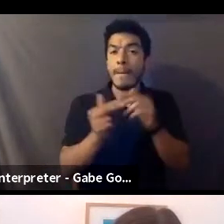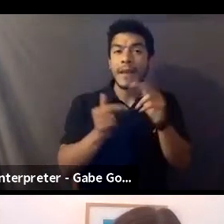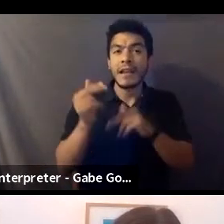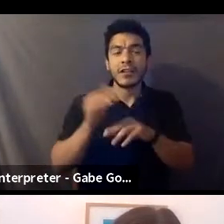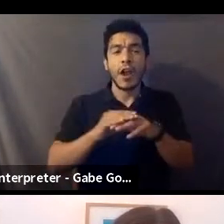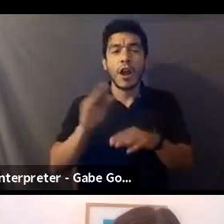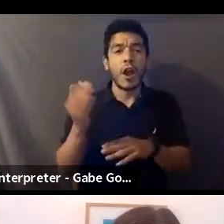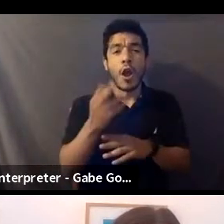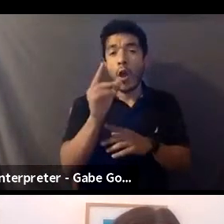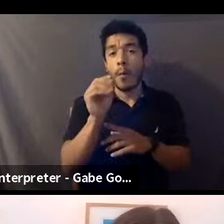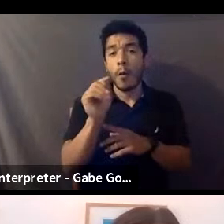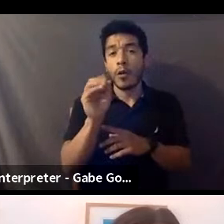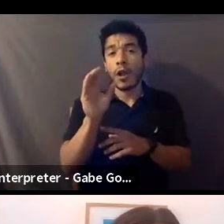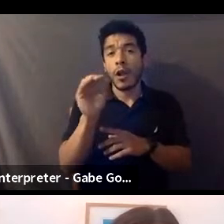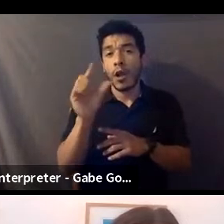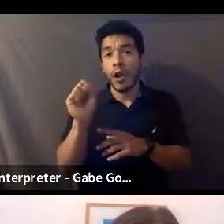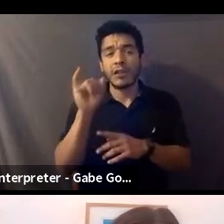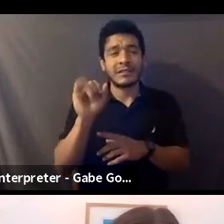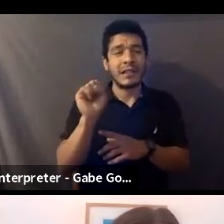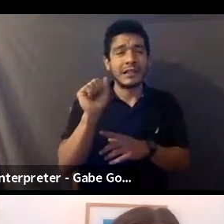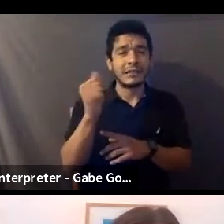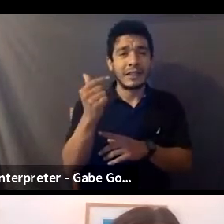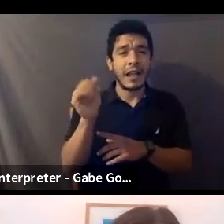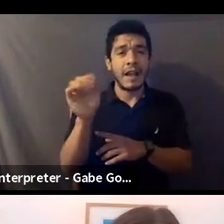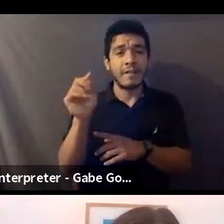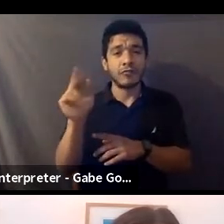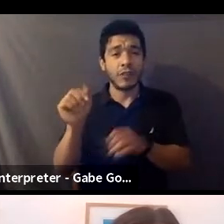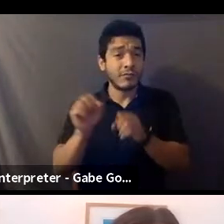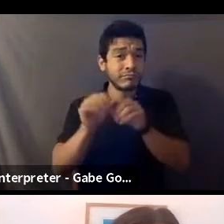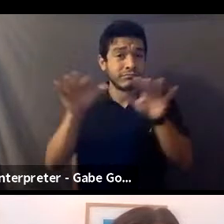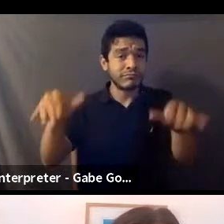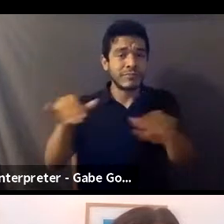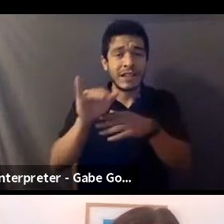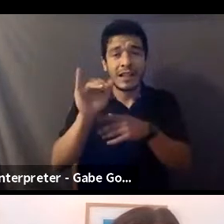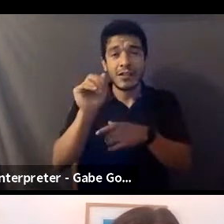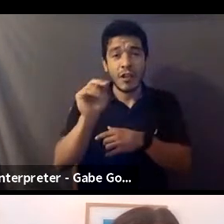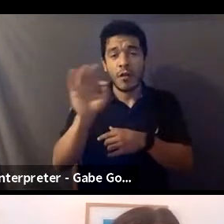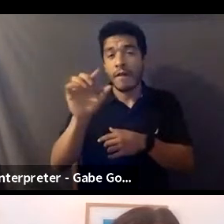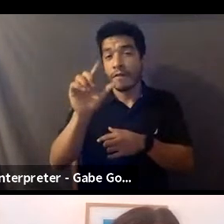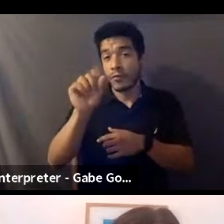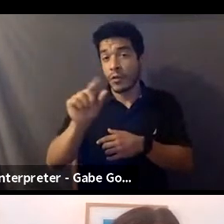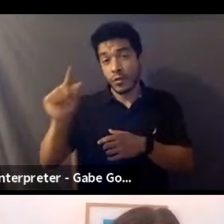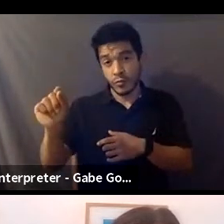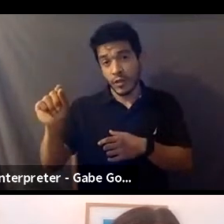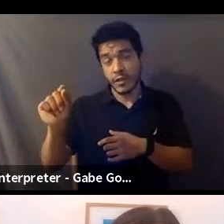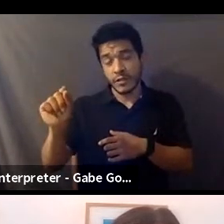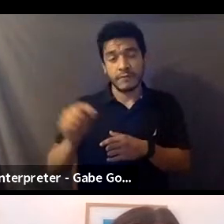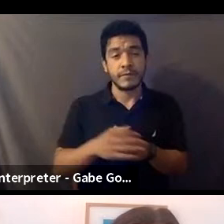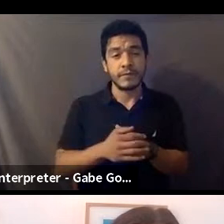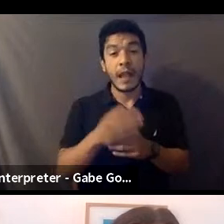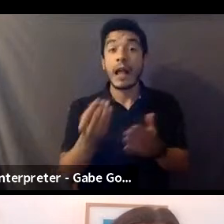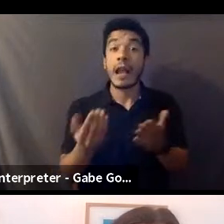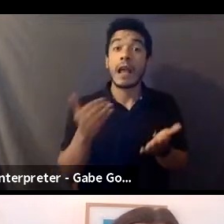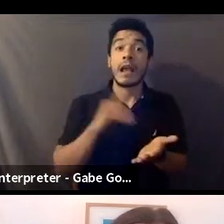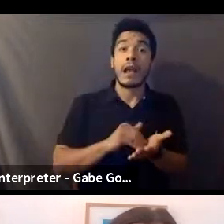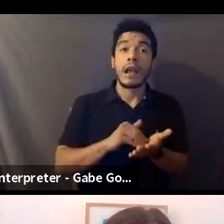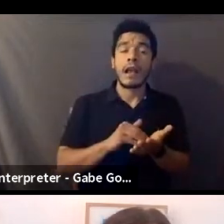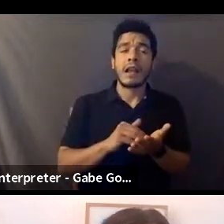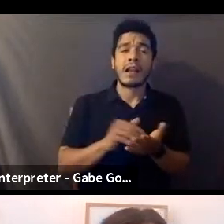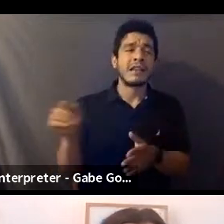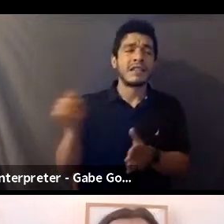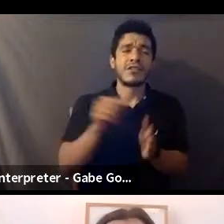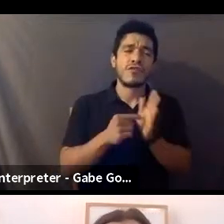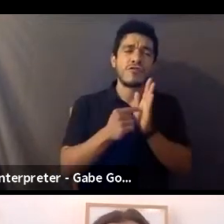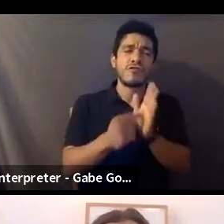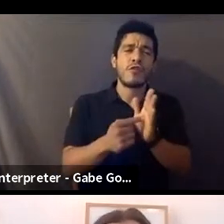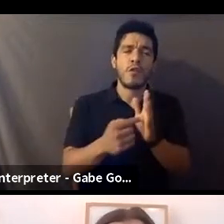the protocols that SAG-AFTRA put out in January of 2020. And again, it reflects a collaboration